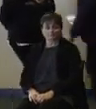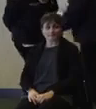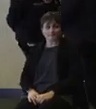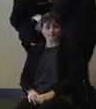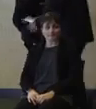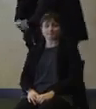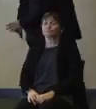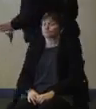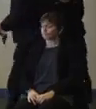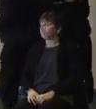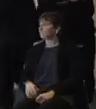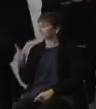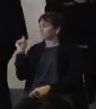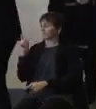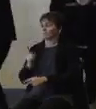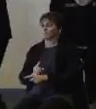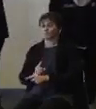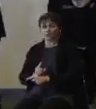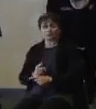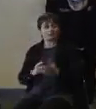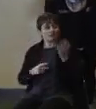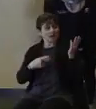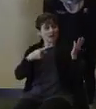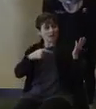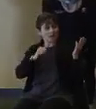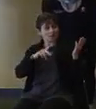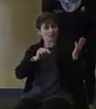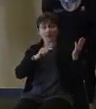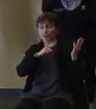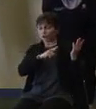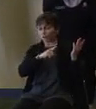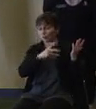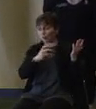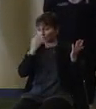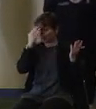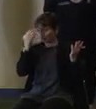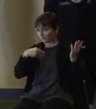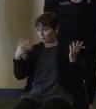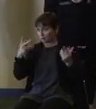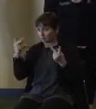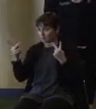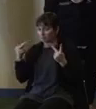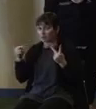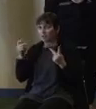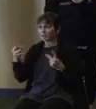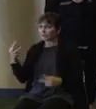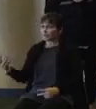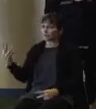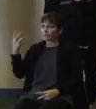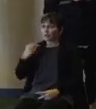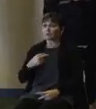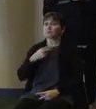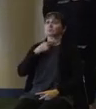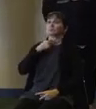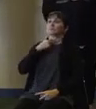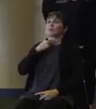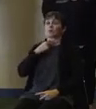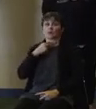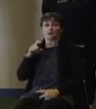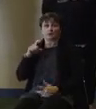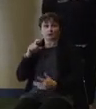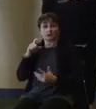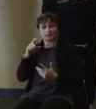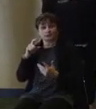MR. Amen. And, Pat, you would want me to say if folks are out and they've got nowhere else to turn, call 211 to find the nearest